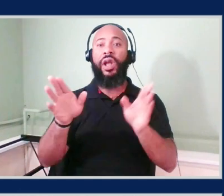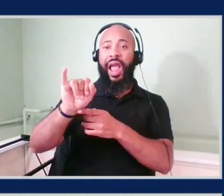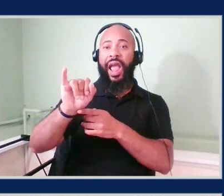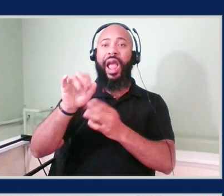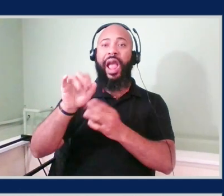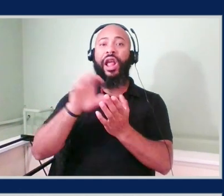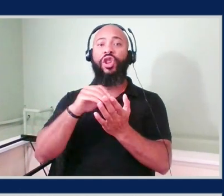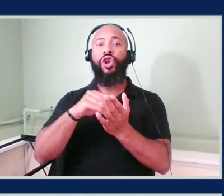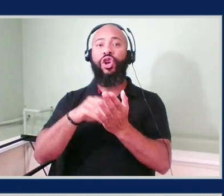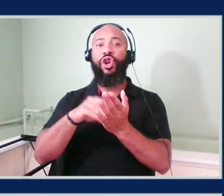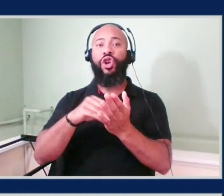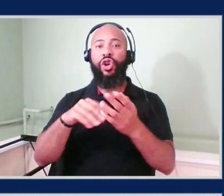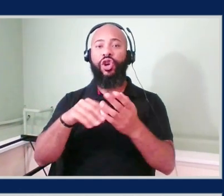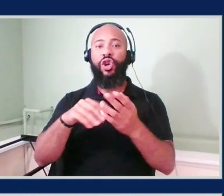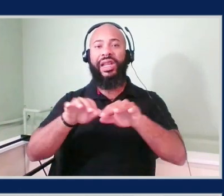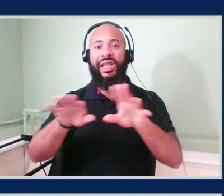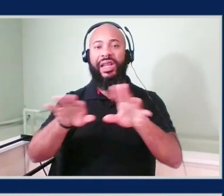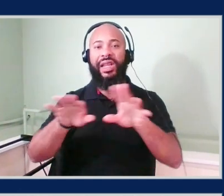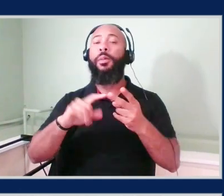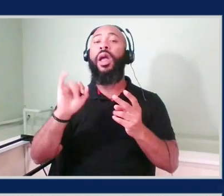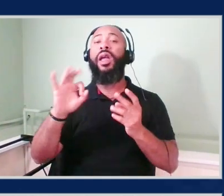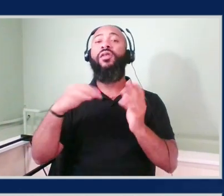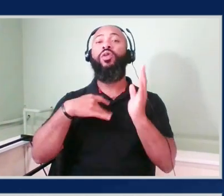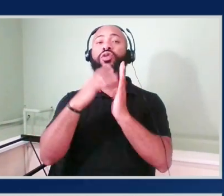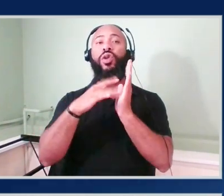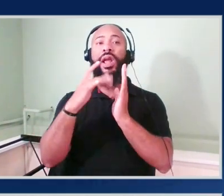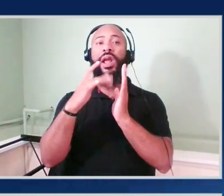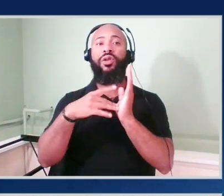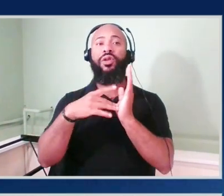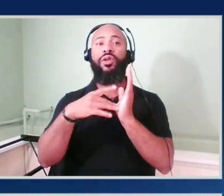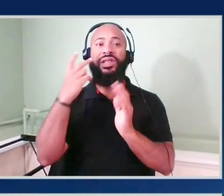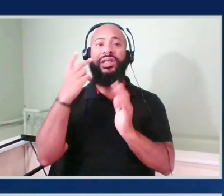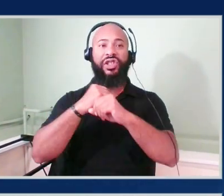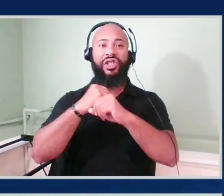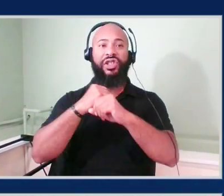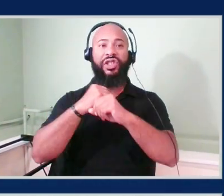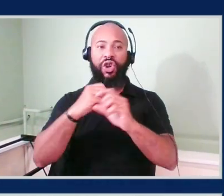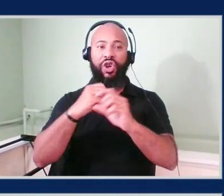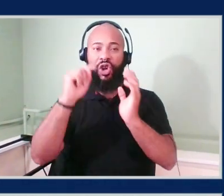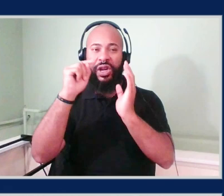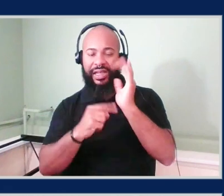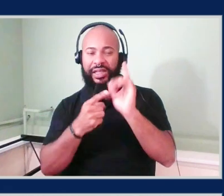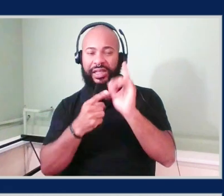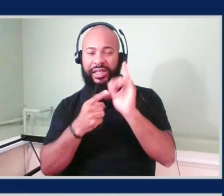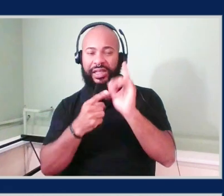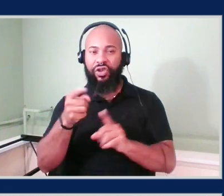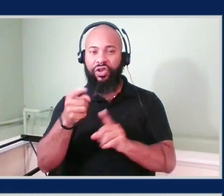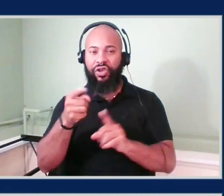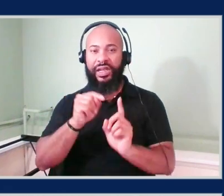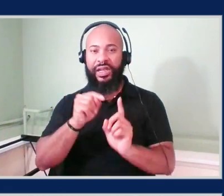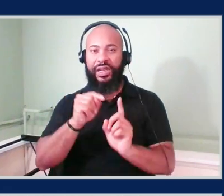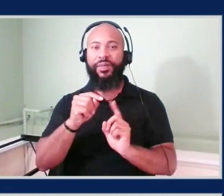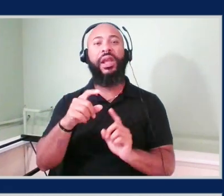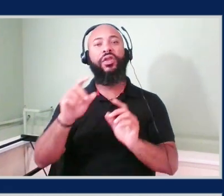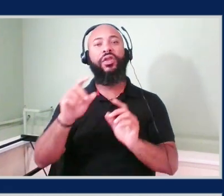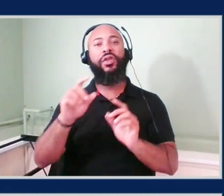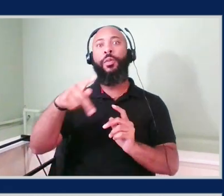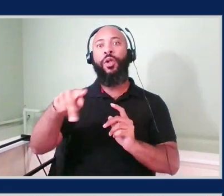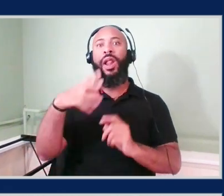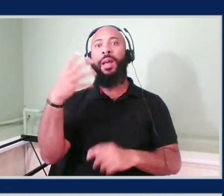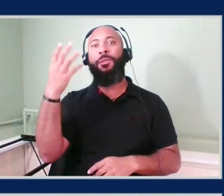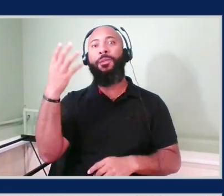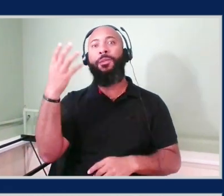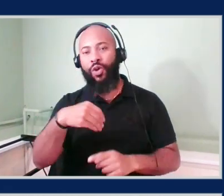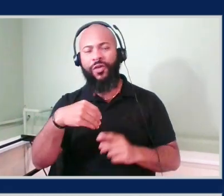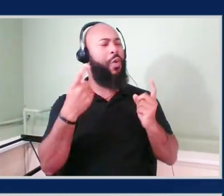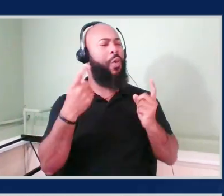we can see the security specialty certification. It's purple and beautiful. It's purple and beautiful. What happens when we click on that, Kyle? Looks like it's going to bring us up